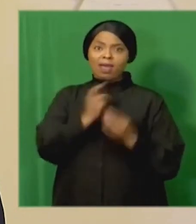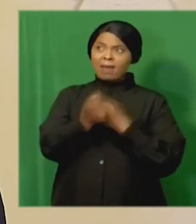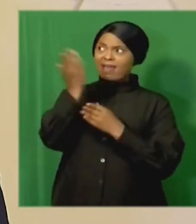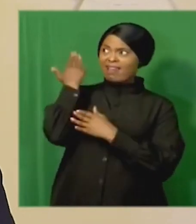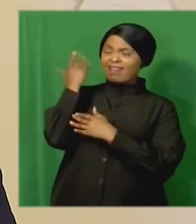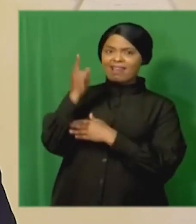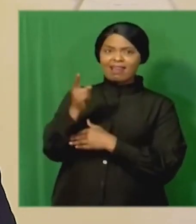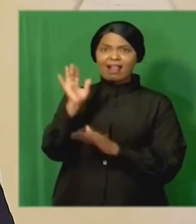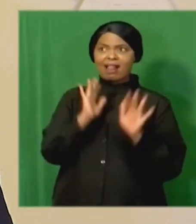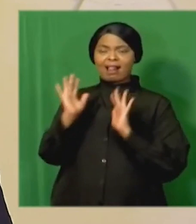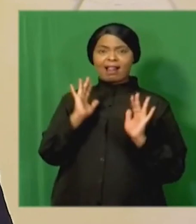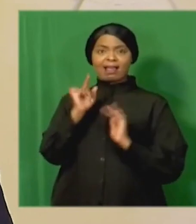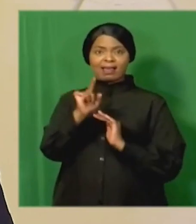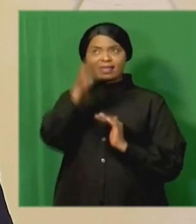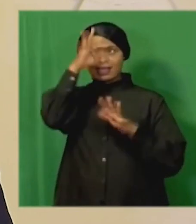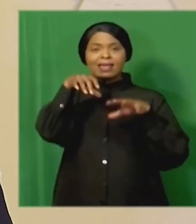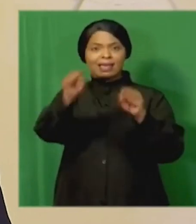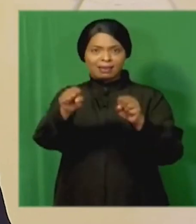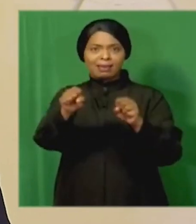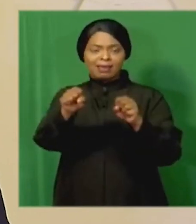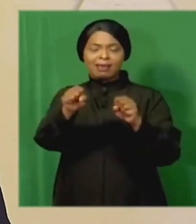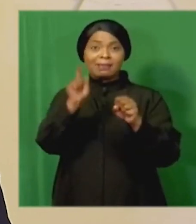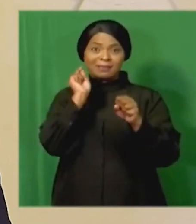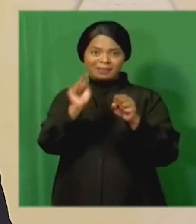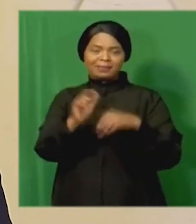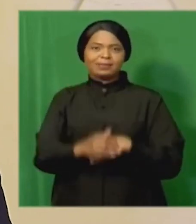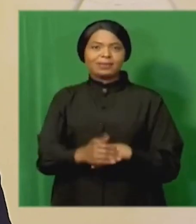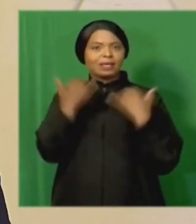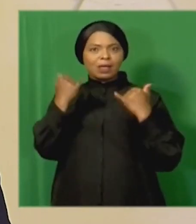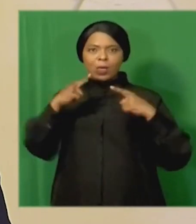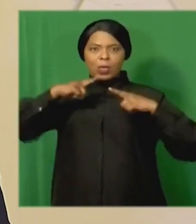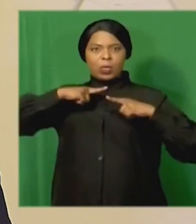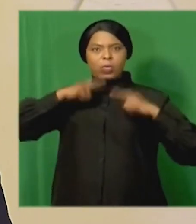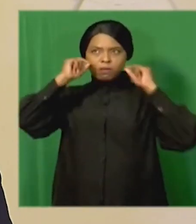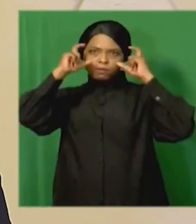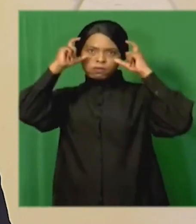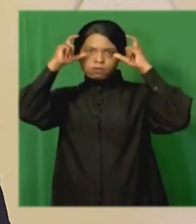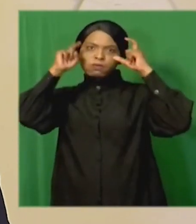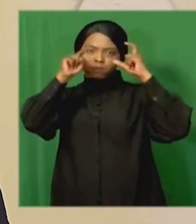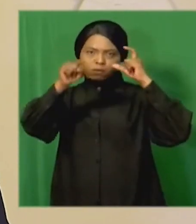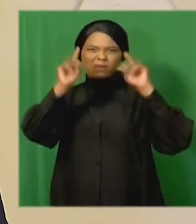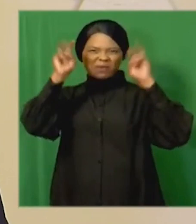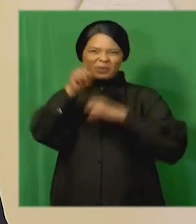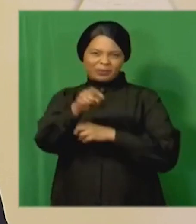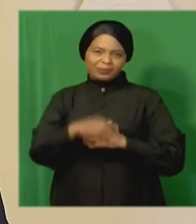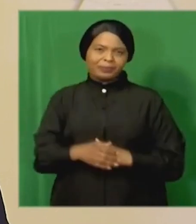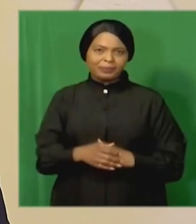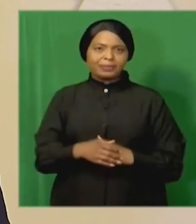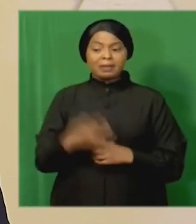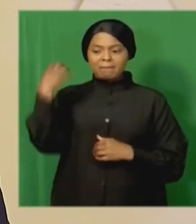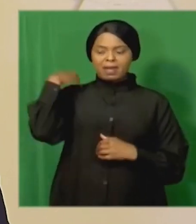during the state capture period beyond playing an oversight role ministers